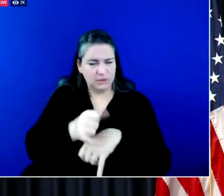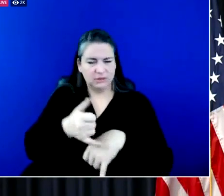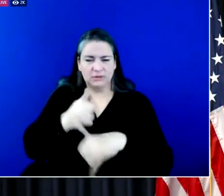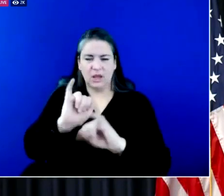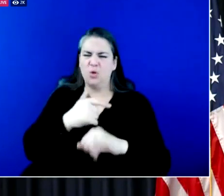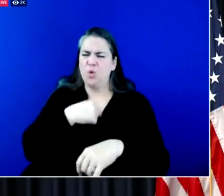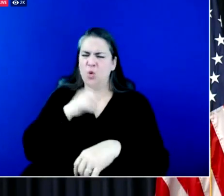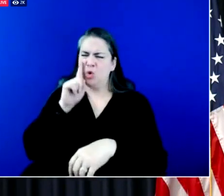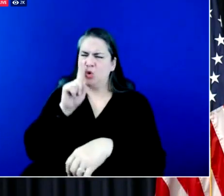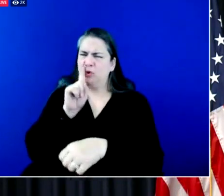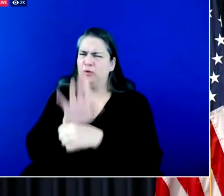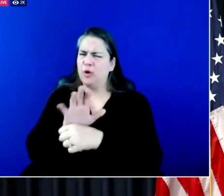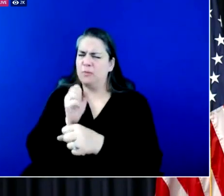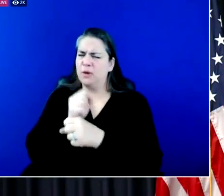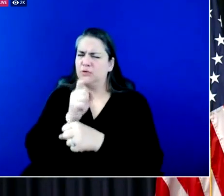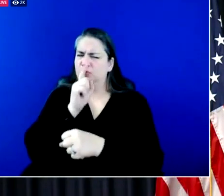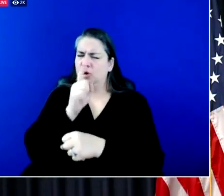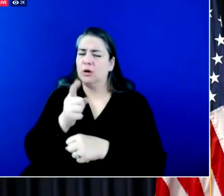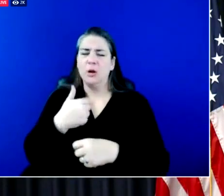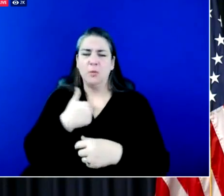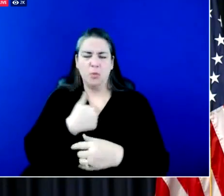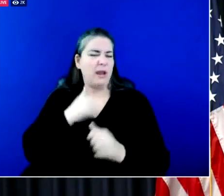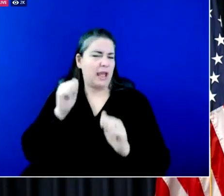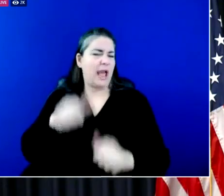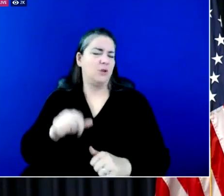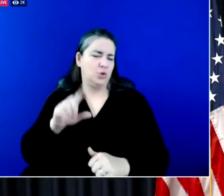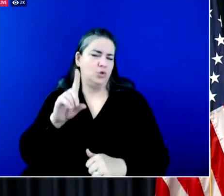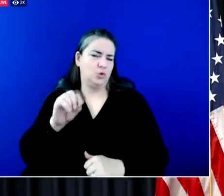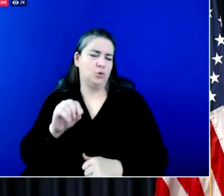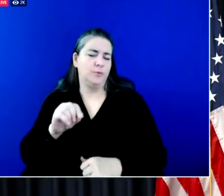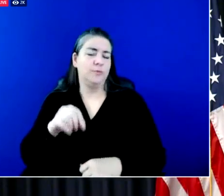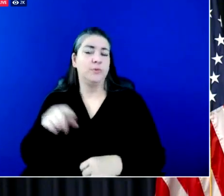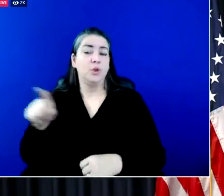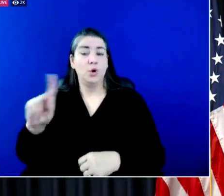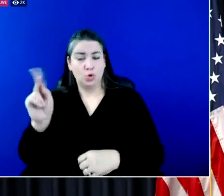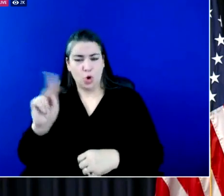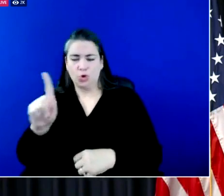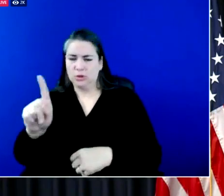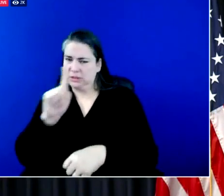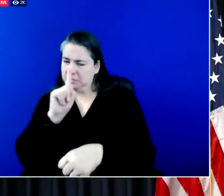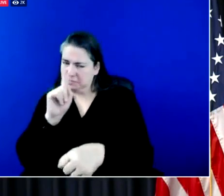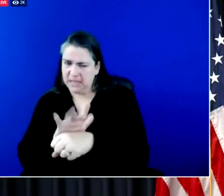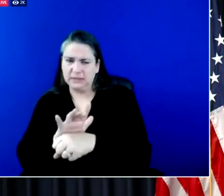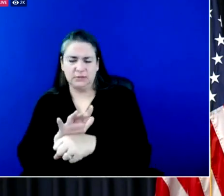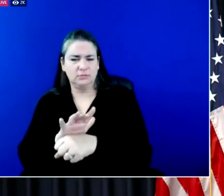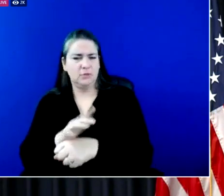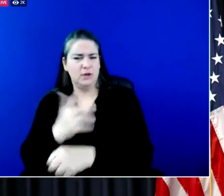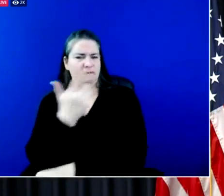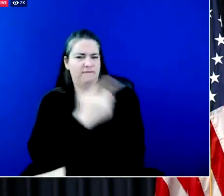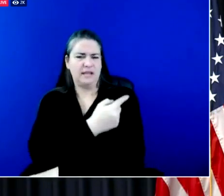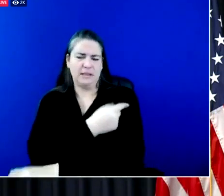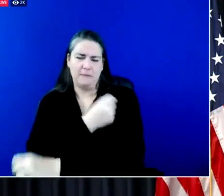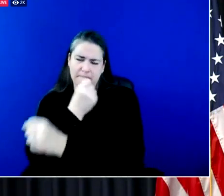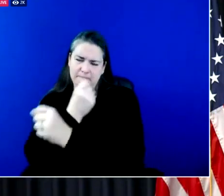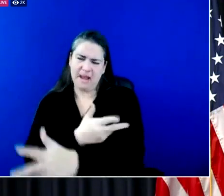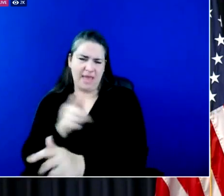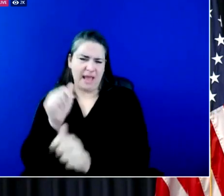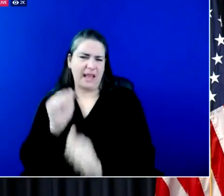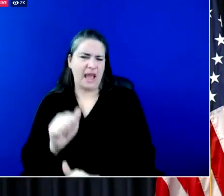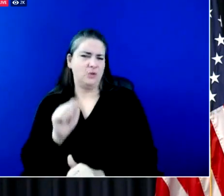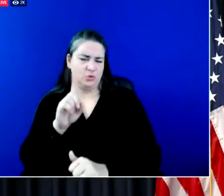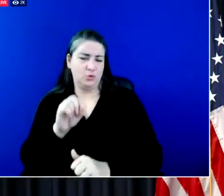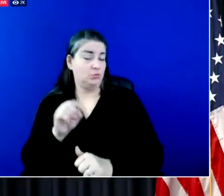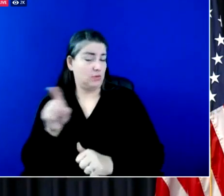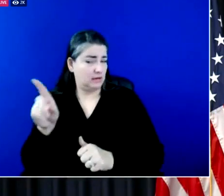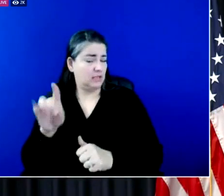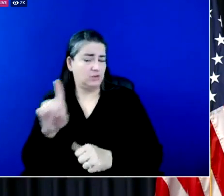we we have the capacity to do it i know kroger is committed uh to vaccinating as many people as we can send their way which is